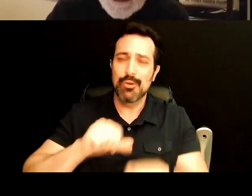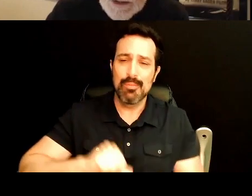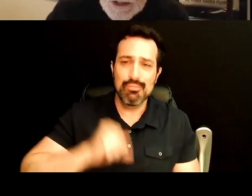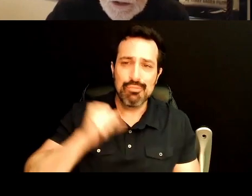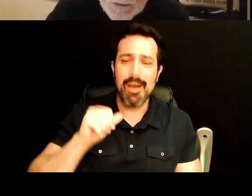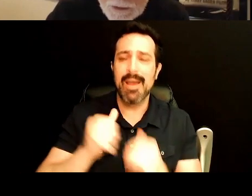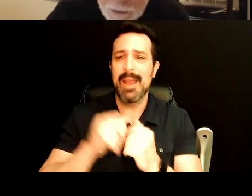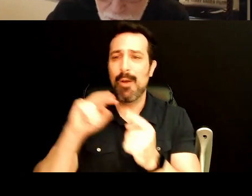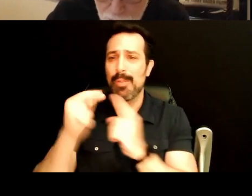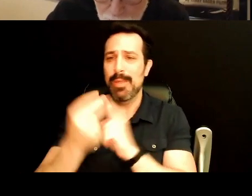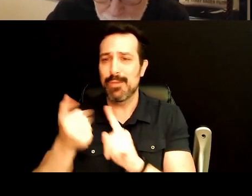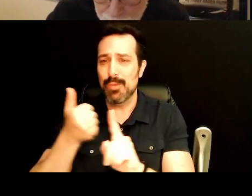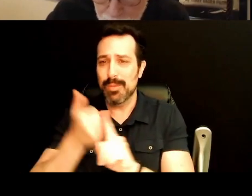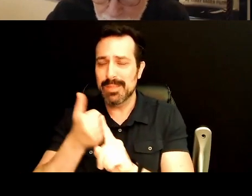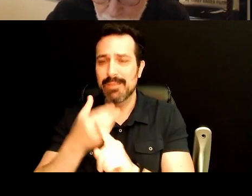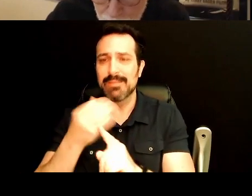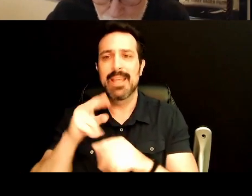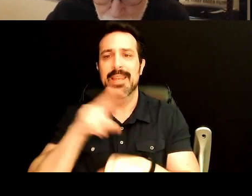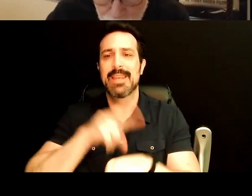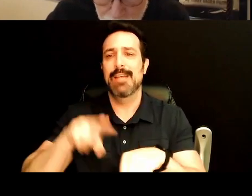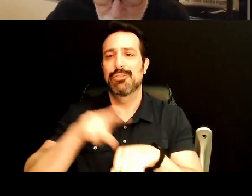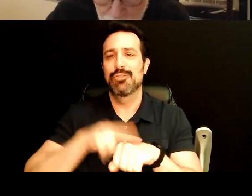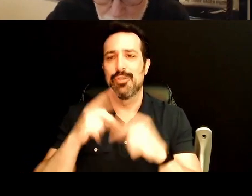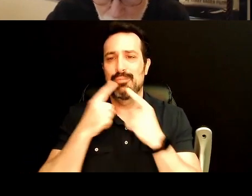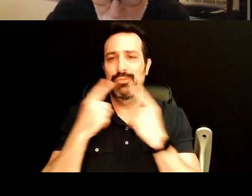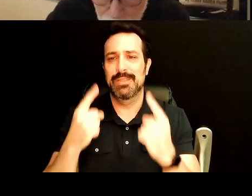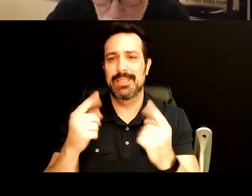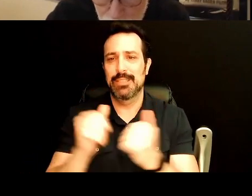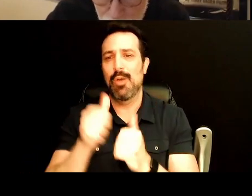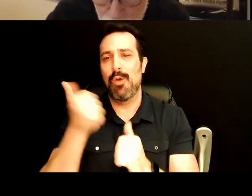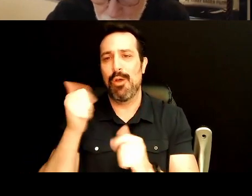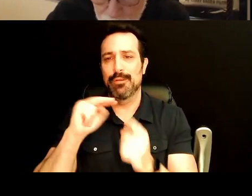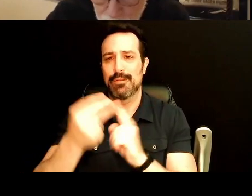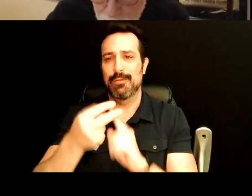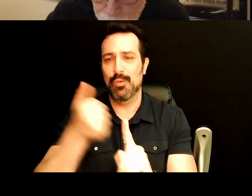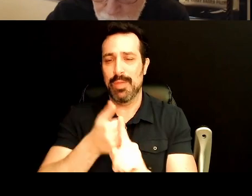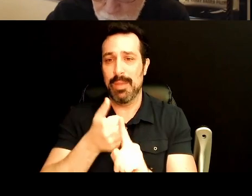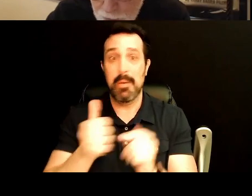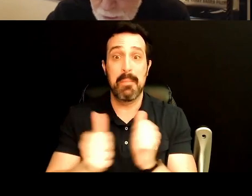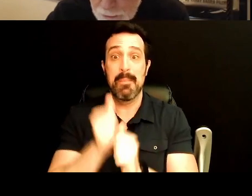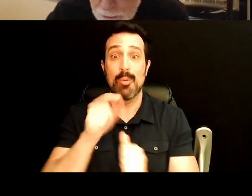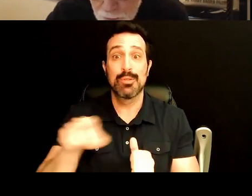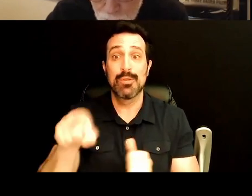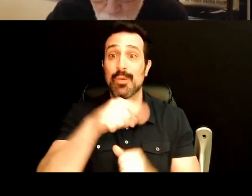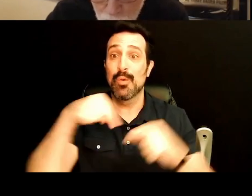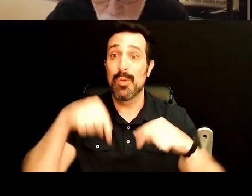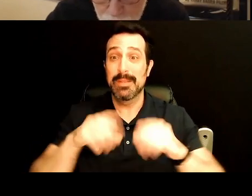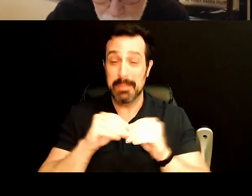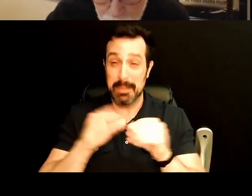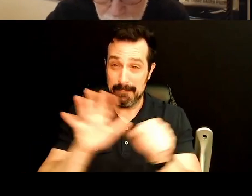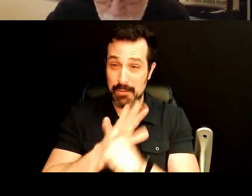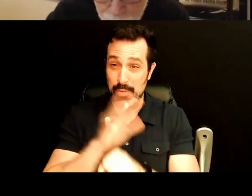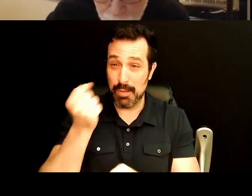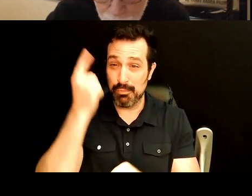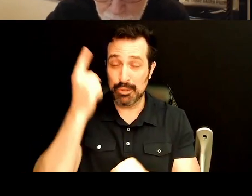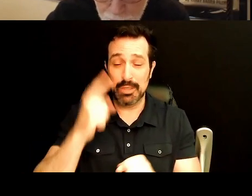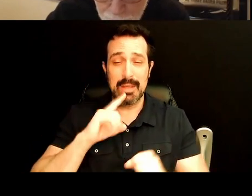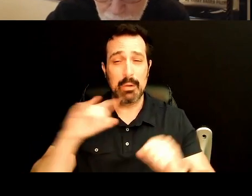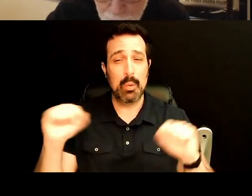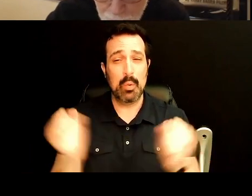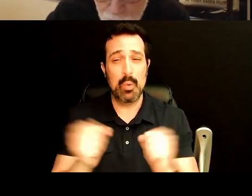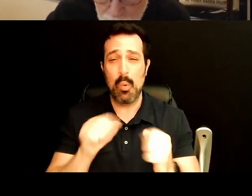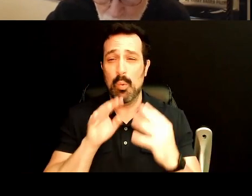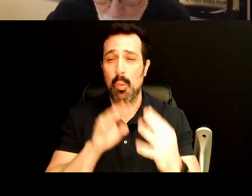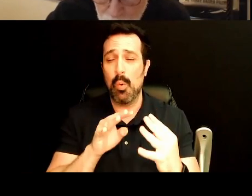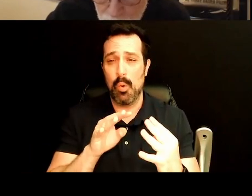themselves, and their national prestige, how others view them. Most of you in this meeting probably don't fully appreciate that the Cold War was a purposeful